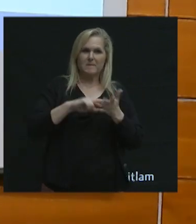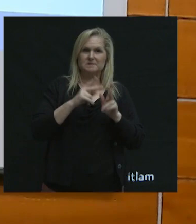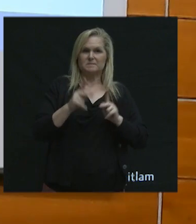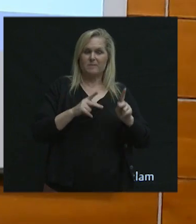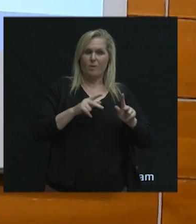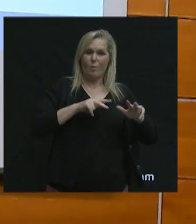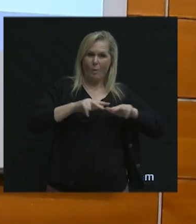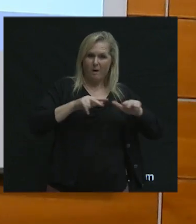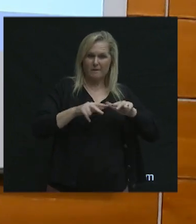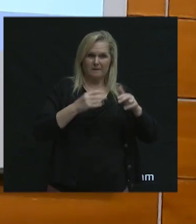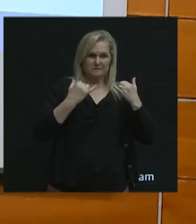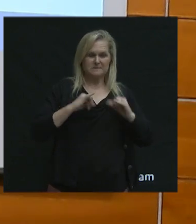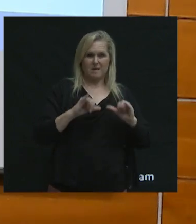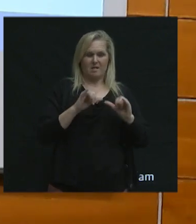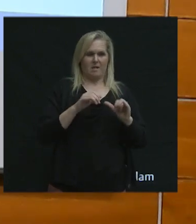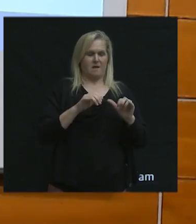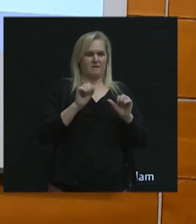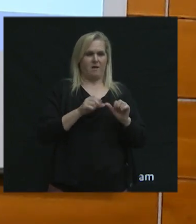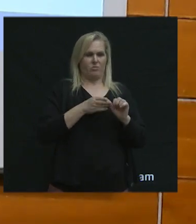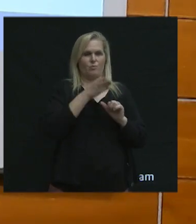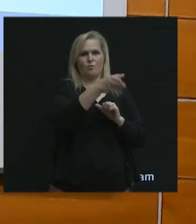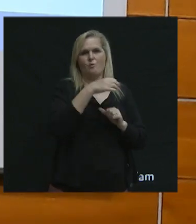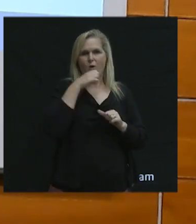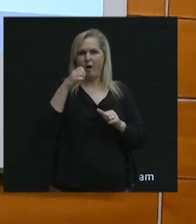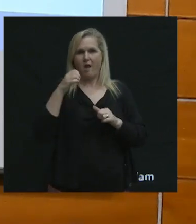can still get through and that they're accessible.